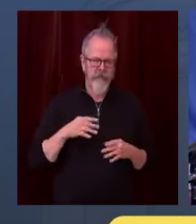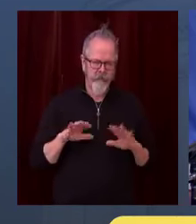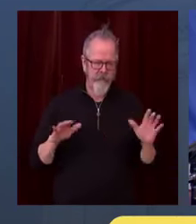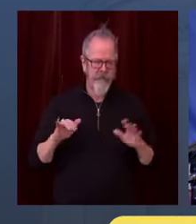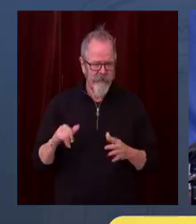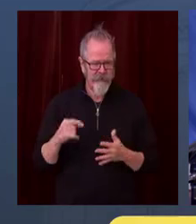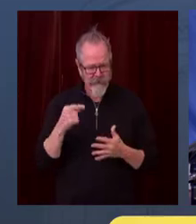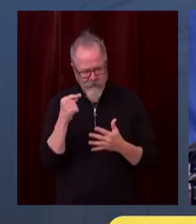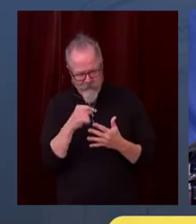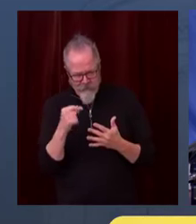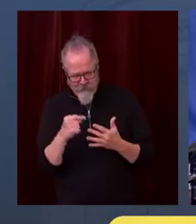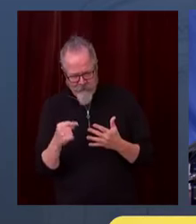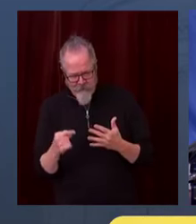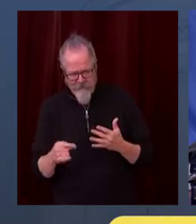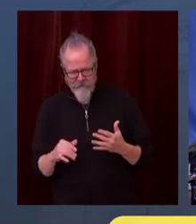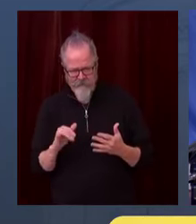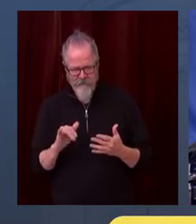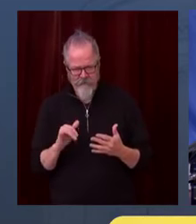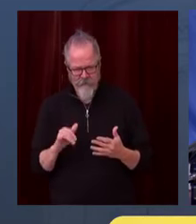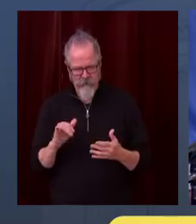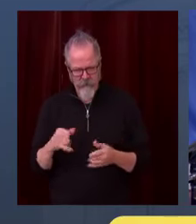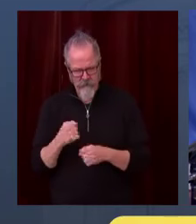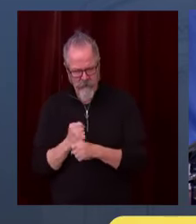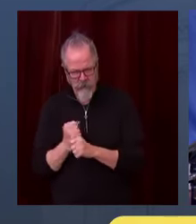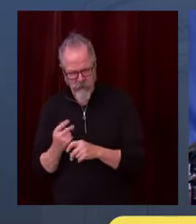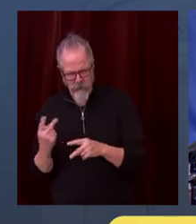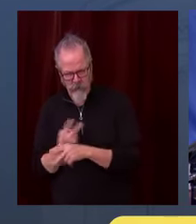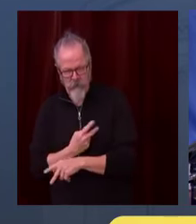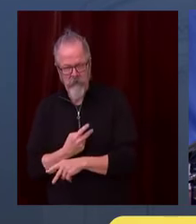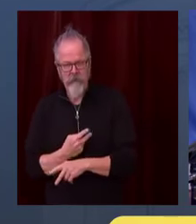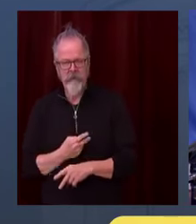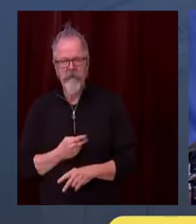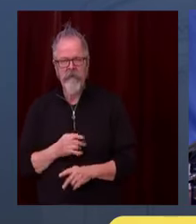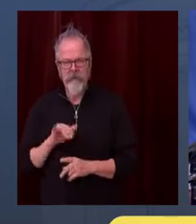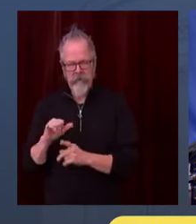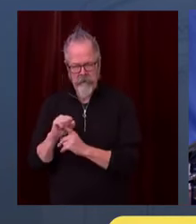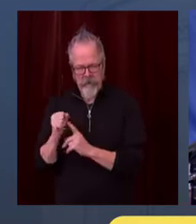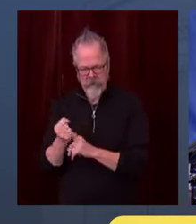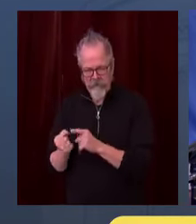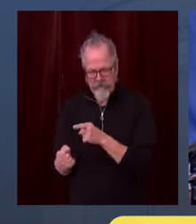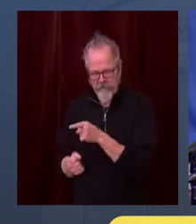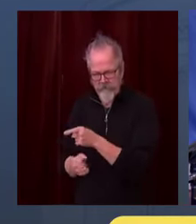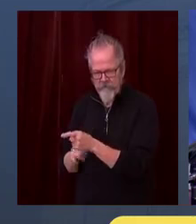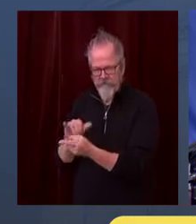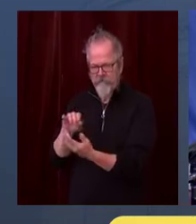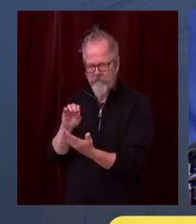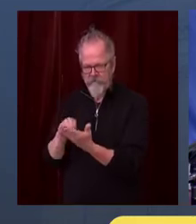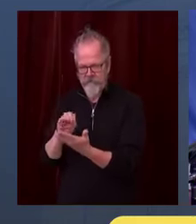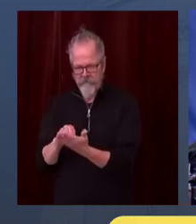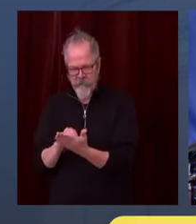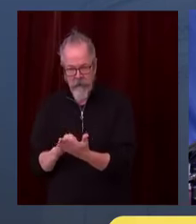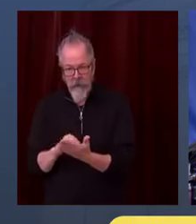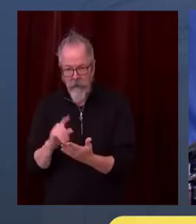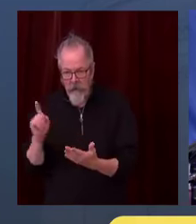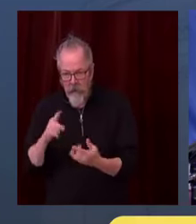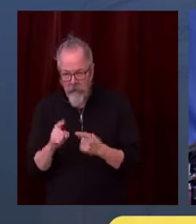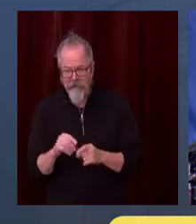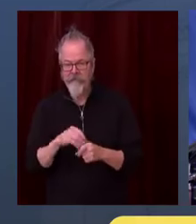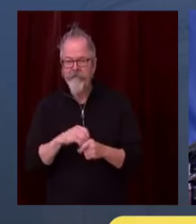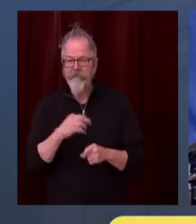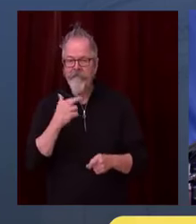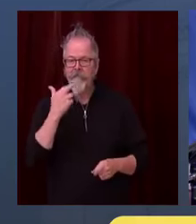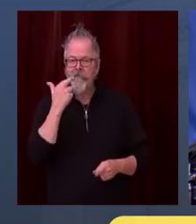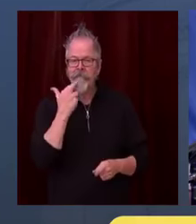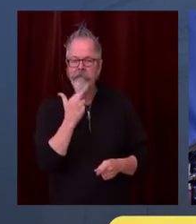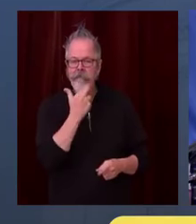exact percentages of this because we don't have a computer chip in everyone and be able to track every source